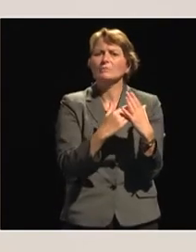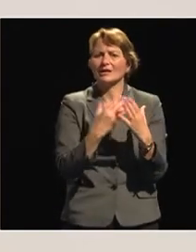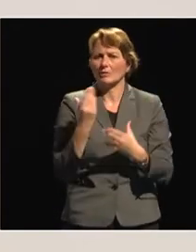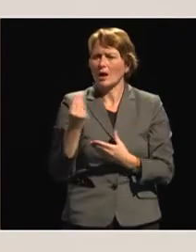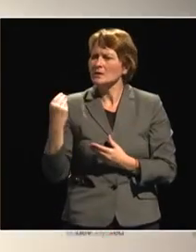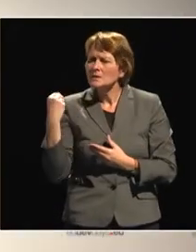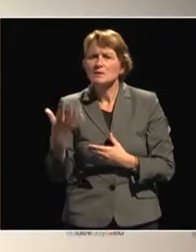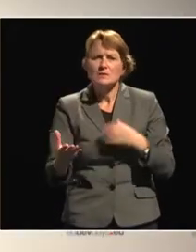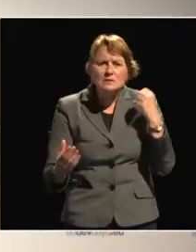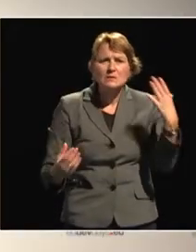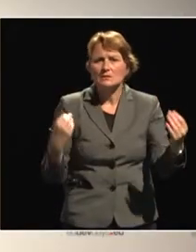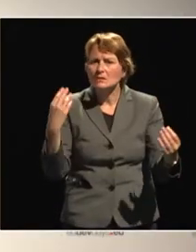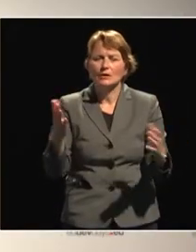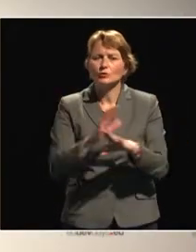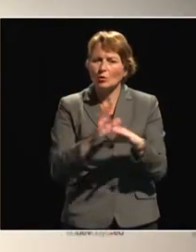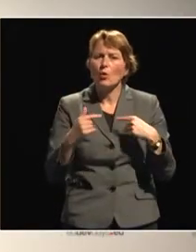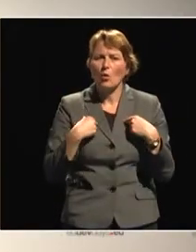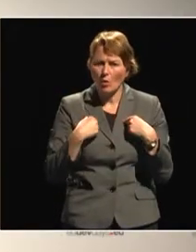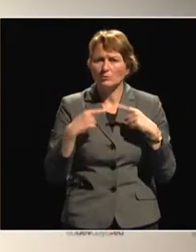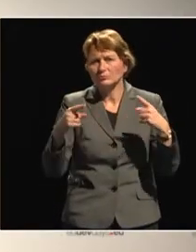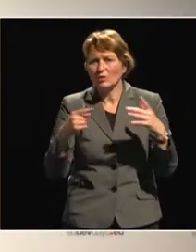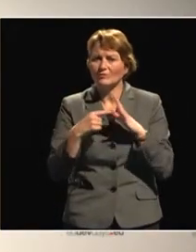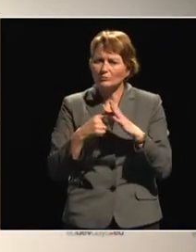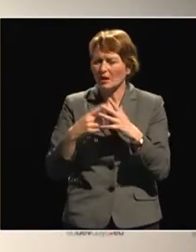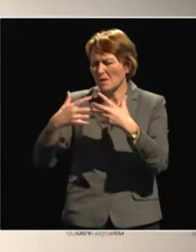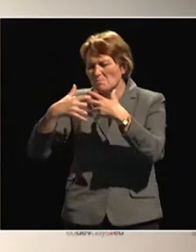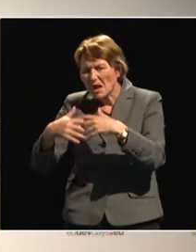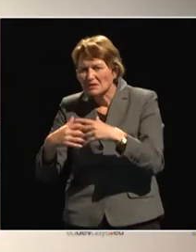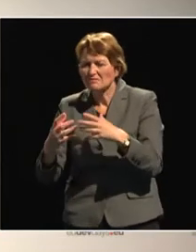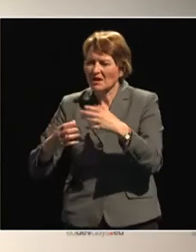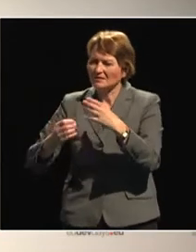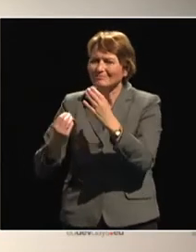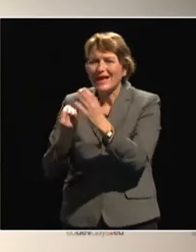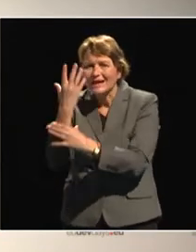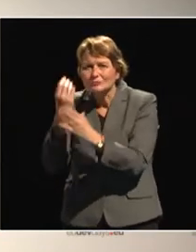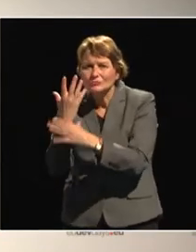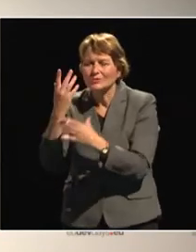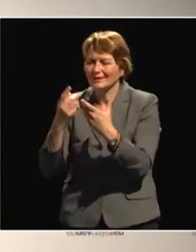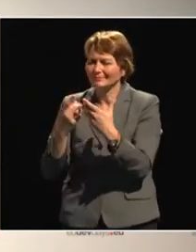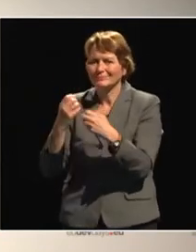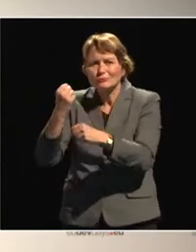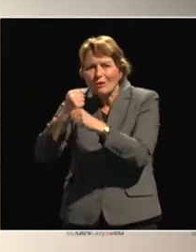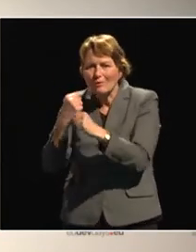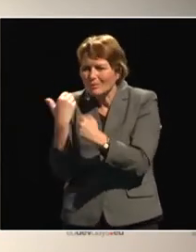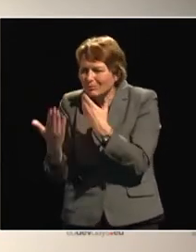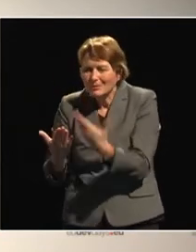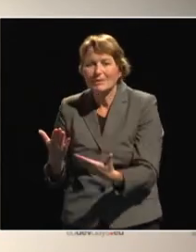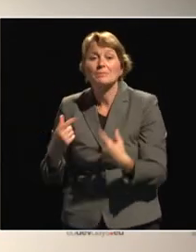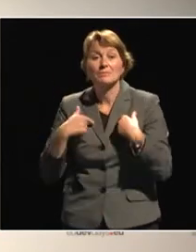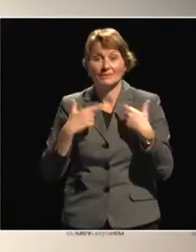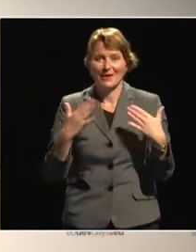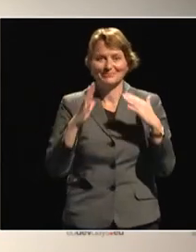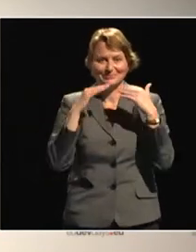basically manufacturing, industry, job creation. But now we are very happy